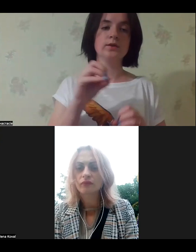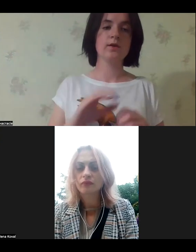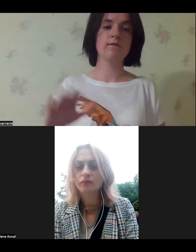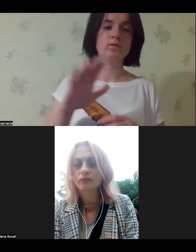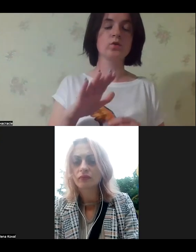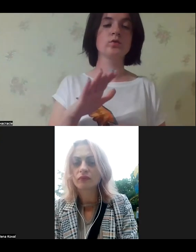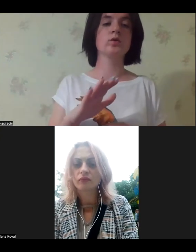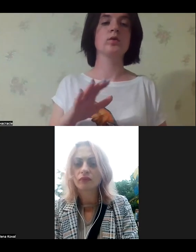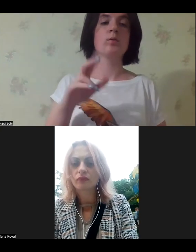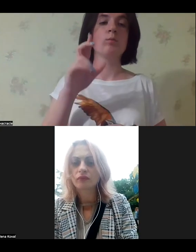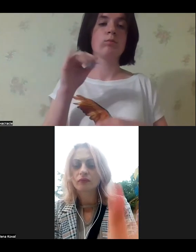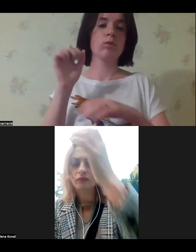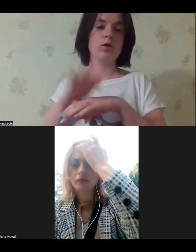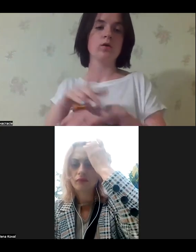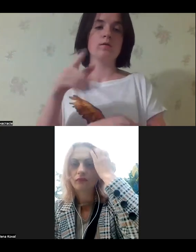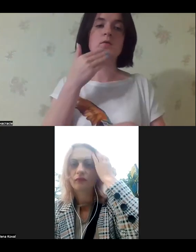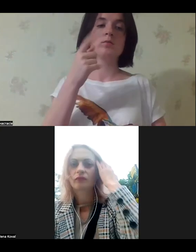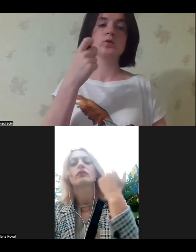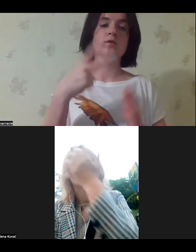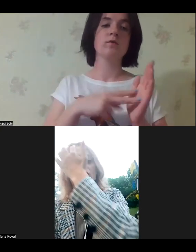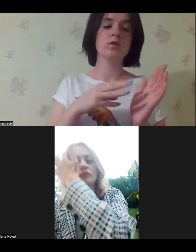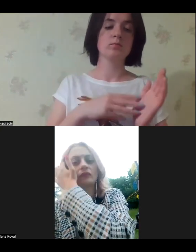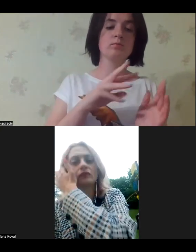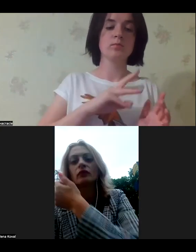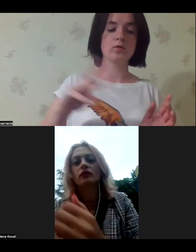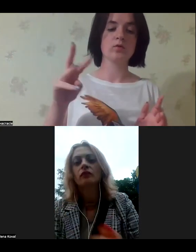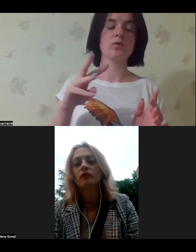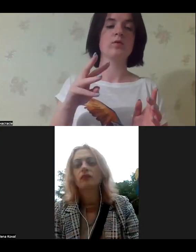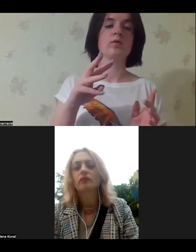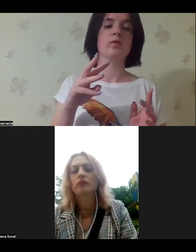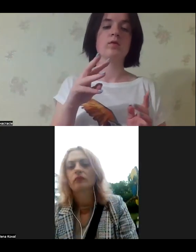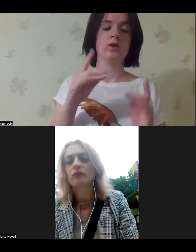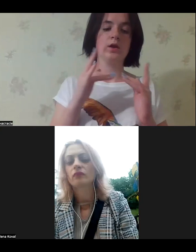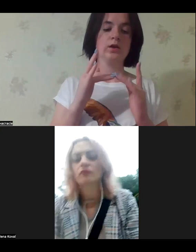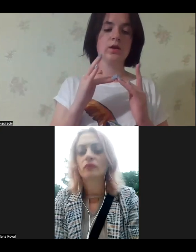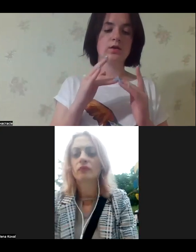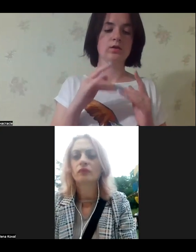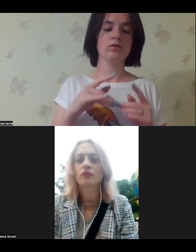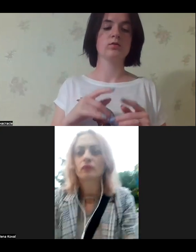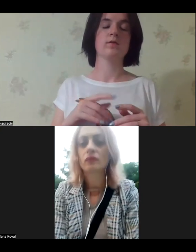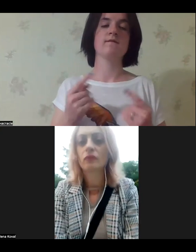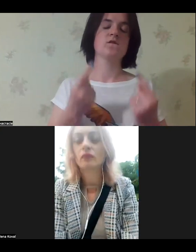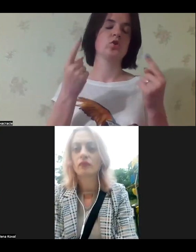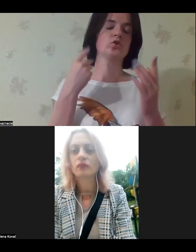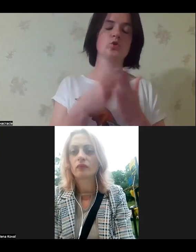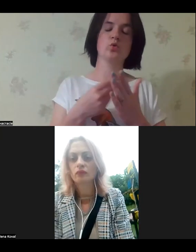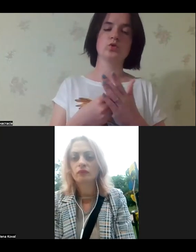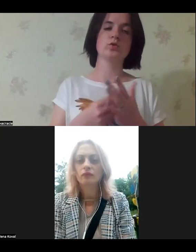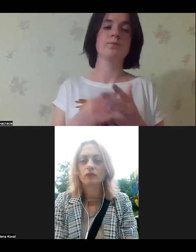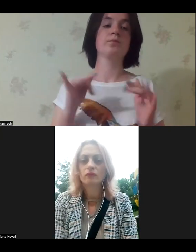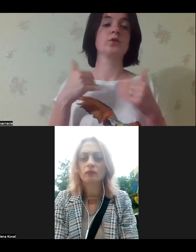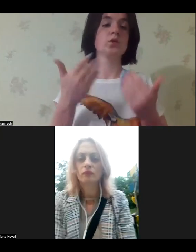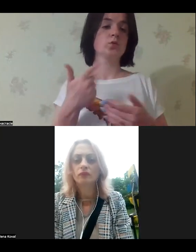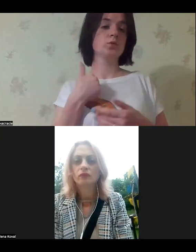Ukrainian government, jointly with the UN, the World Bank, and the EU made. And they are requesting 127 million for the reconstruction